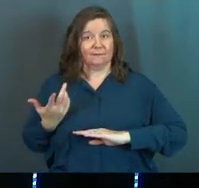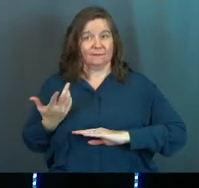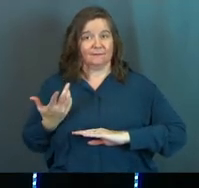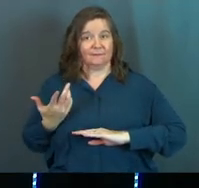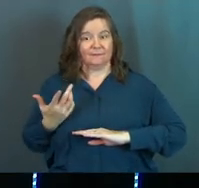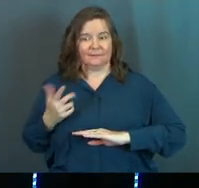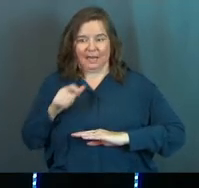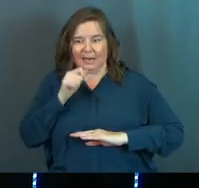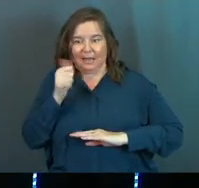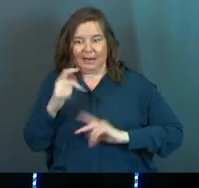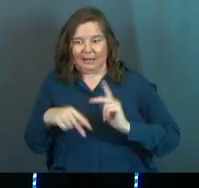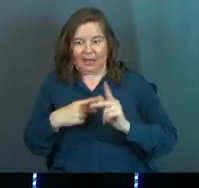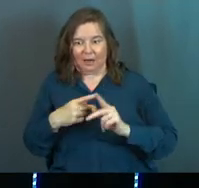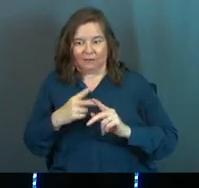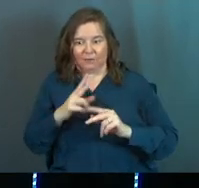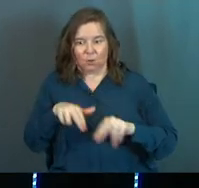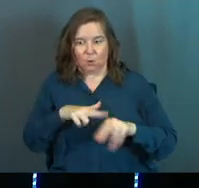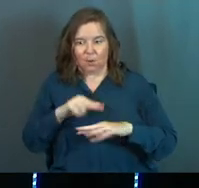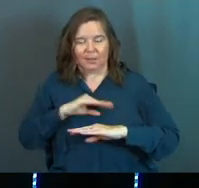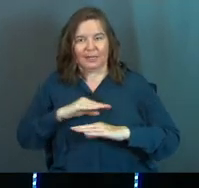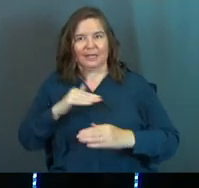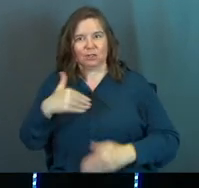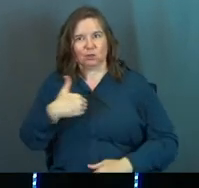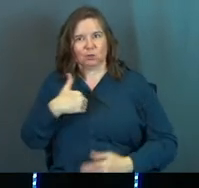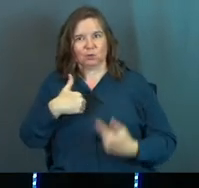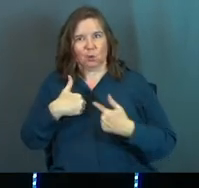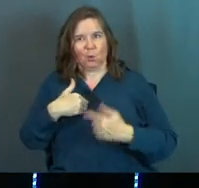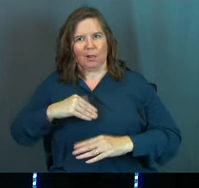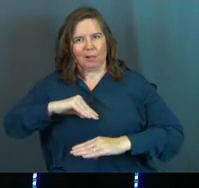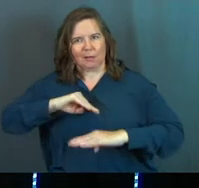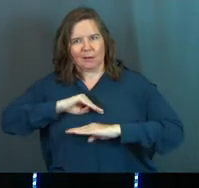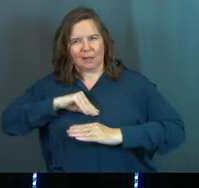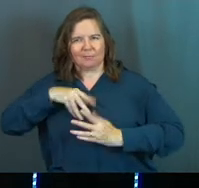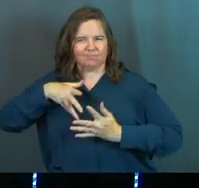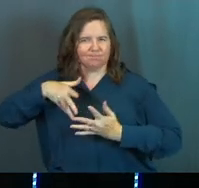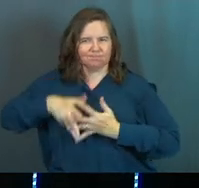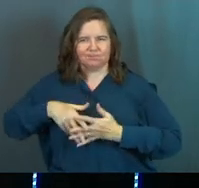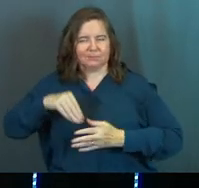and it's not just any contentment. It's a soul contentment.